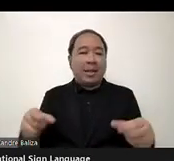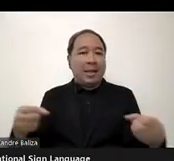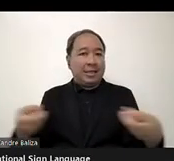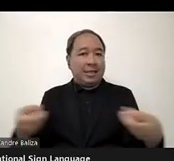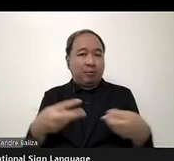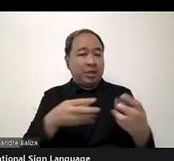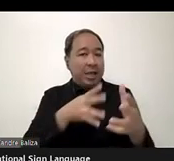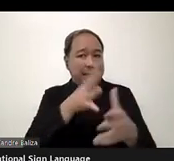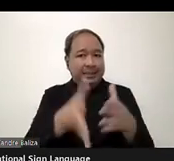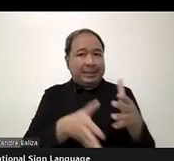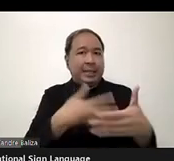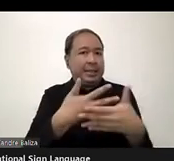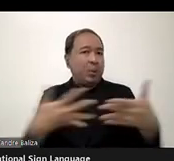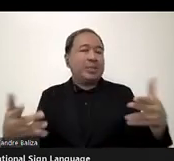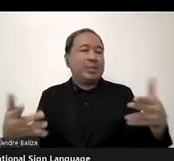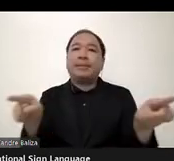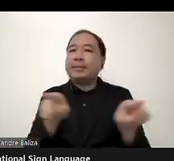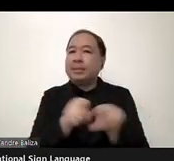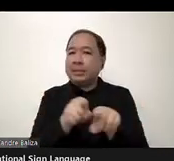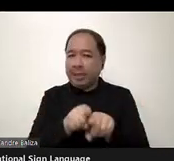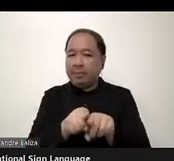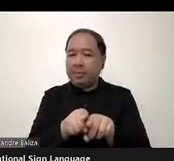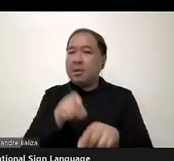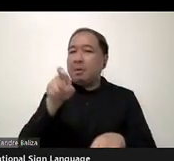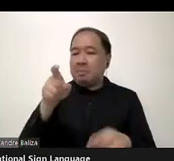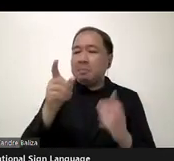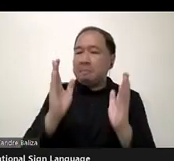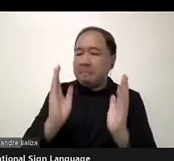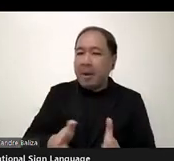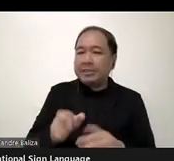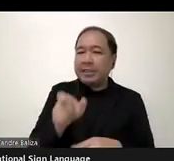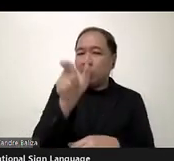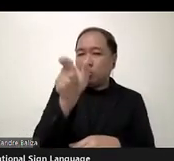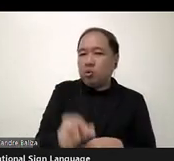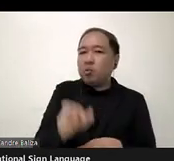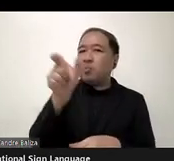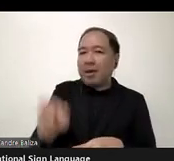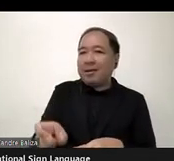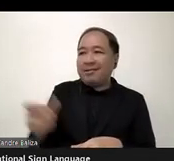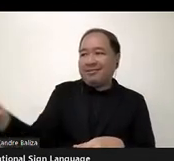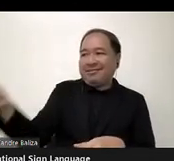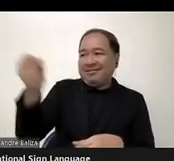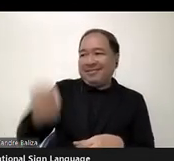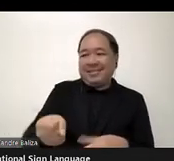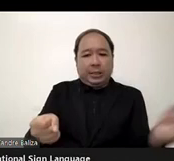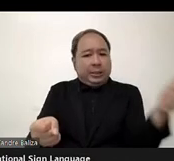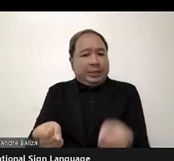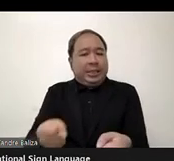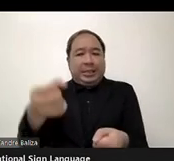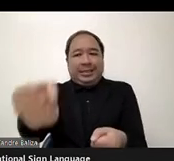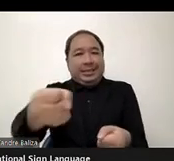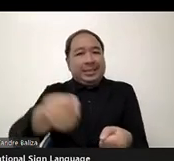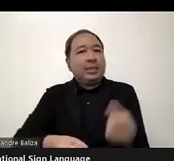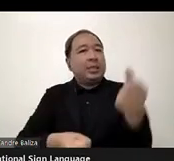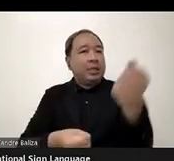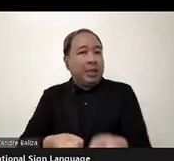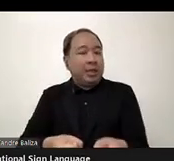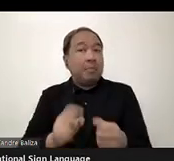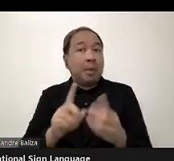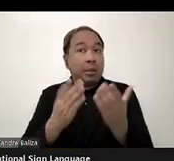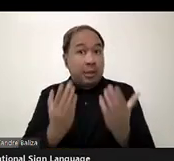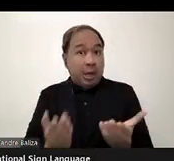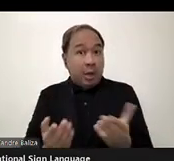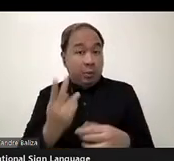way. We need the human resource as well to be developed. And what we're seeing, and that is a danger, that many